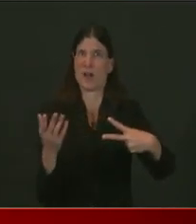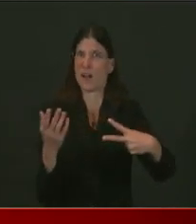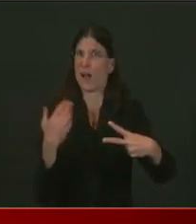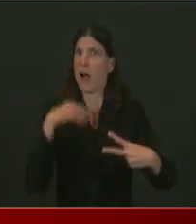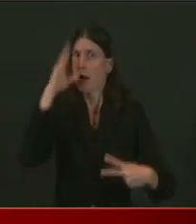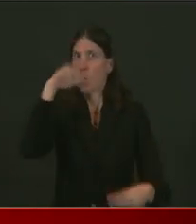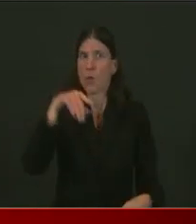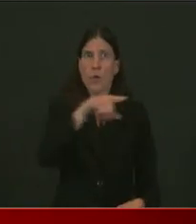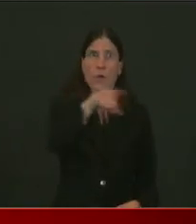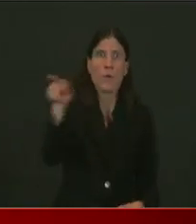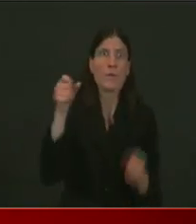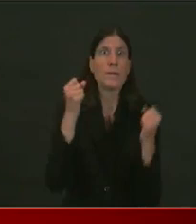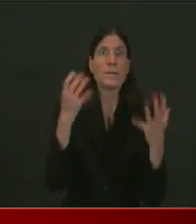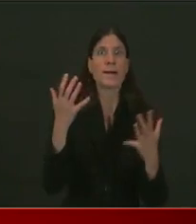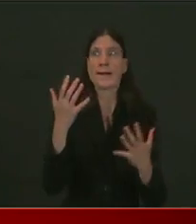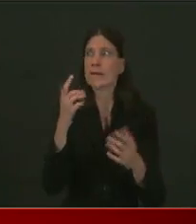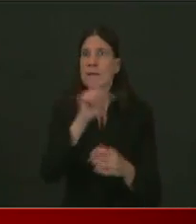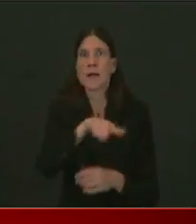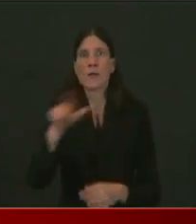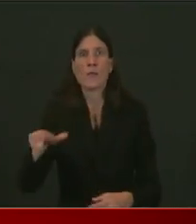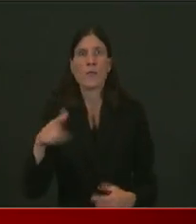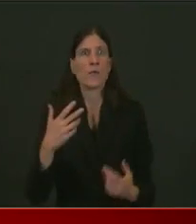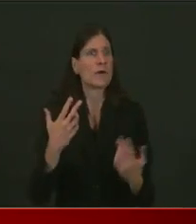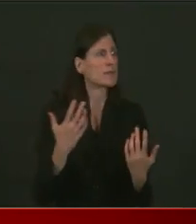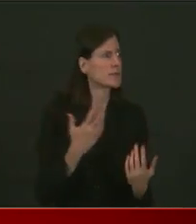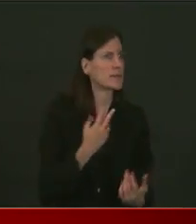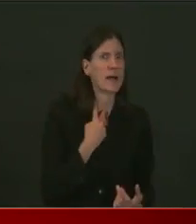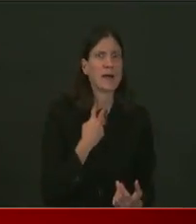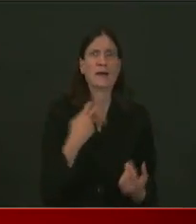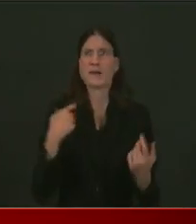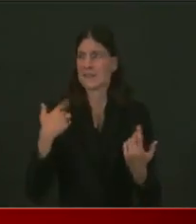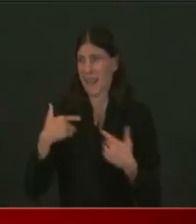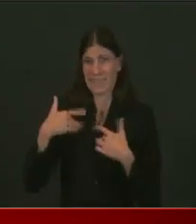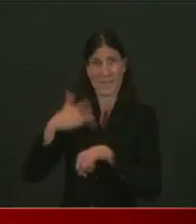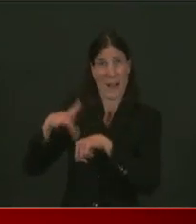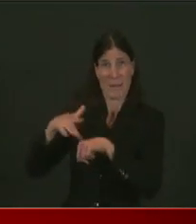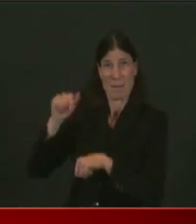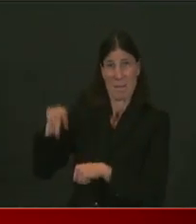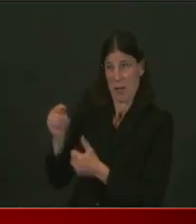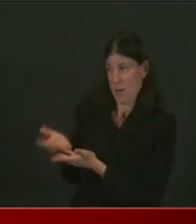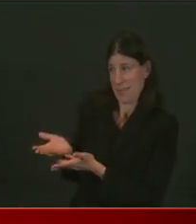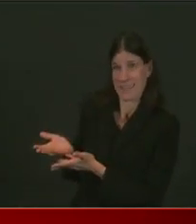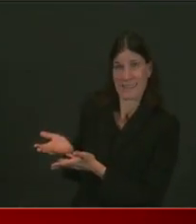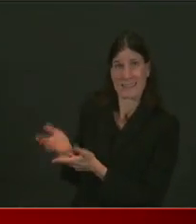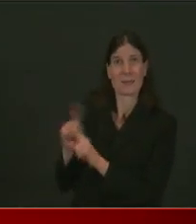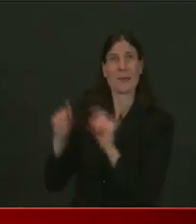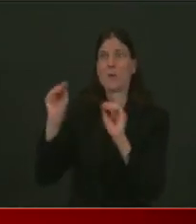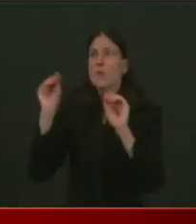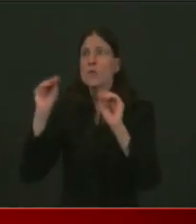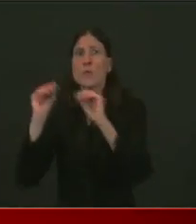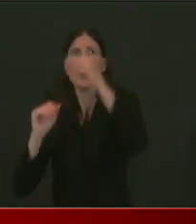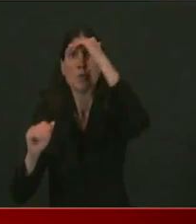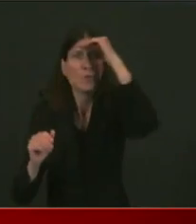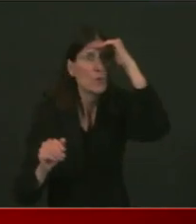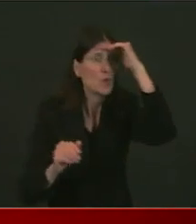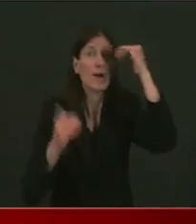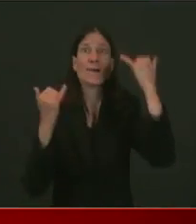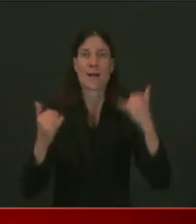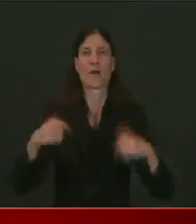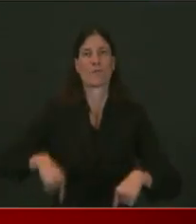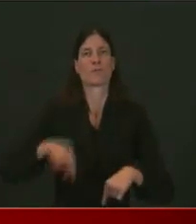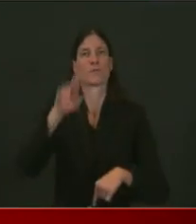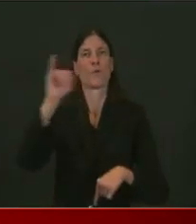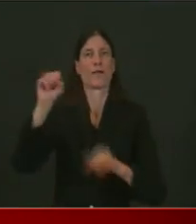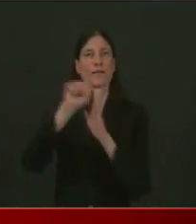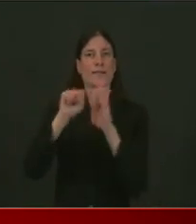rent. You have a lot of vacancies, a lot of turnover and could use a hand in fixing up some of these apartments to get them up to code.